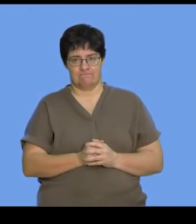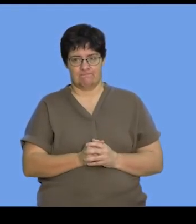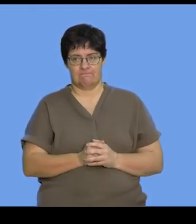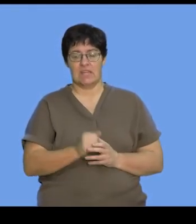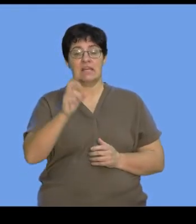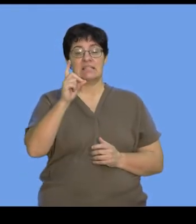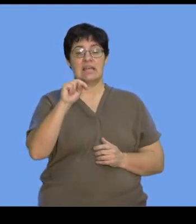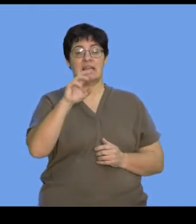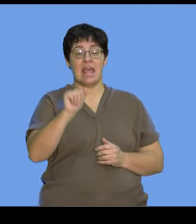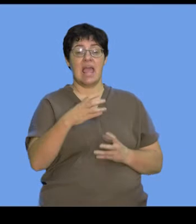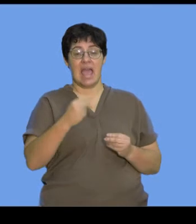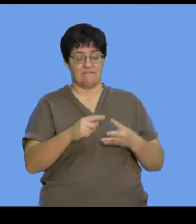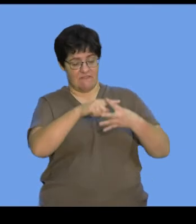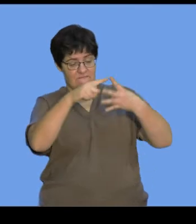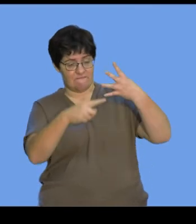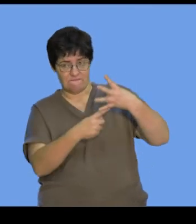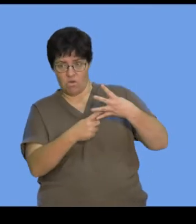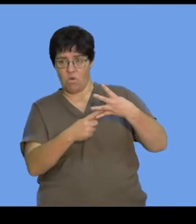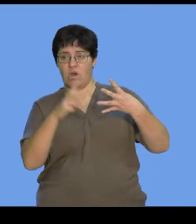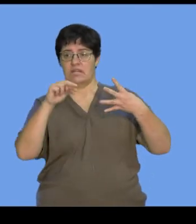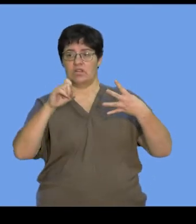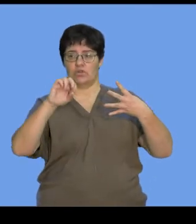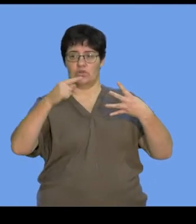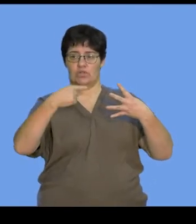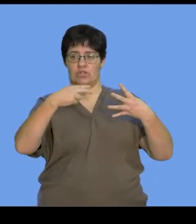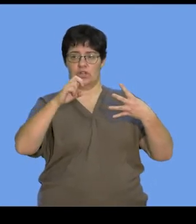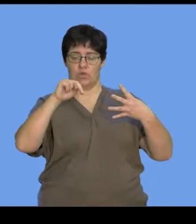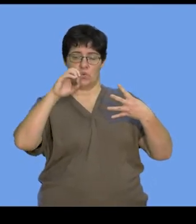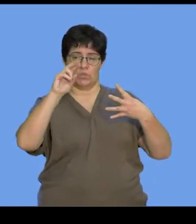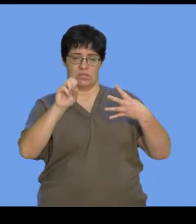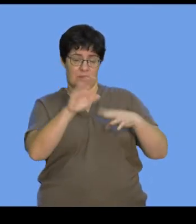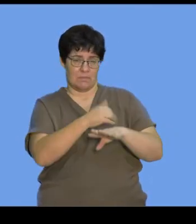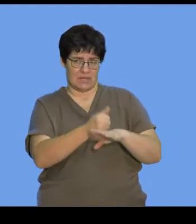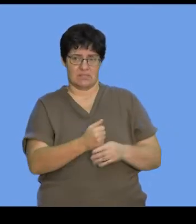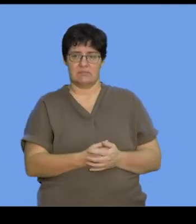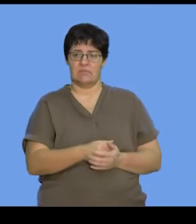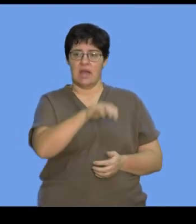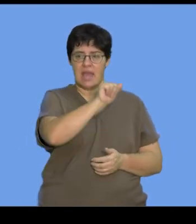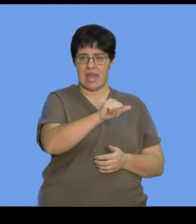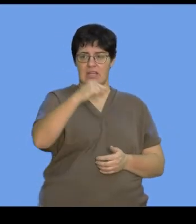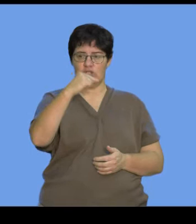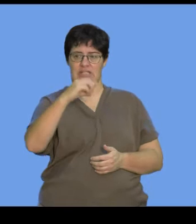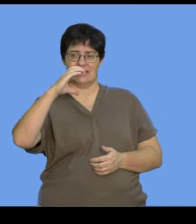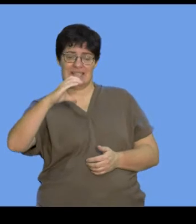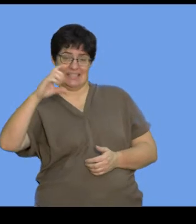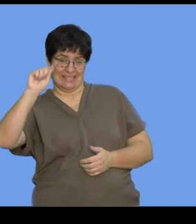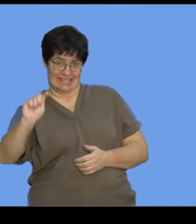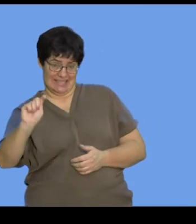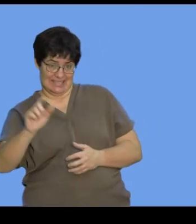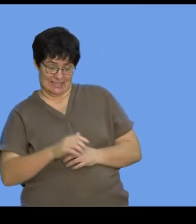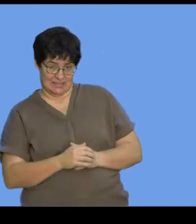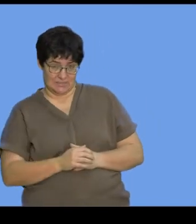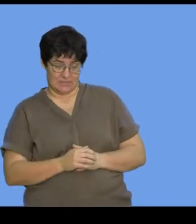DNA contains four types of nitrogen bases, and these are your adenine, guanine, cytosine, and